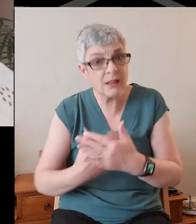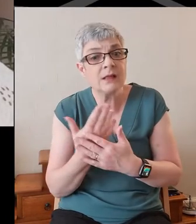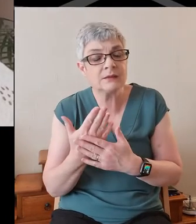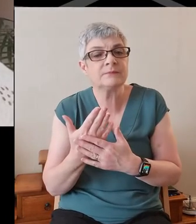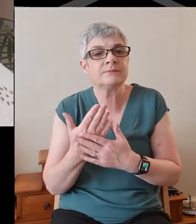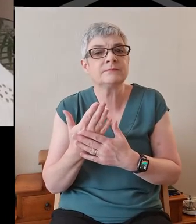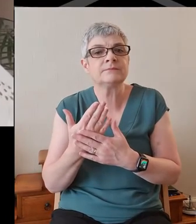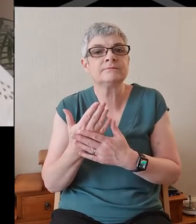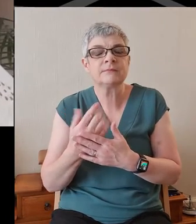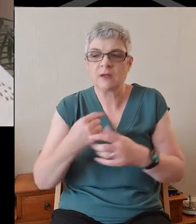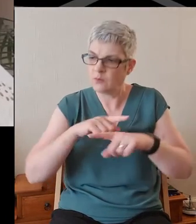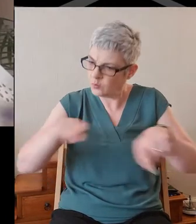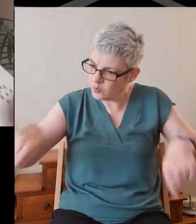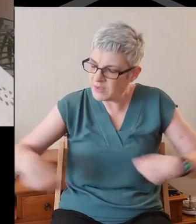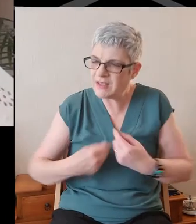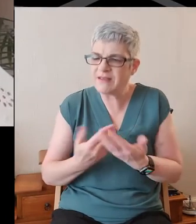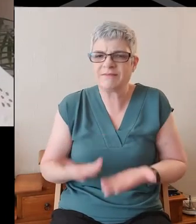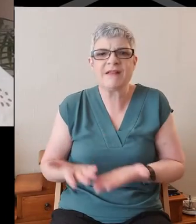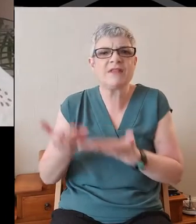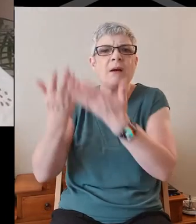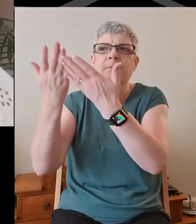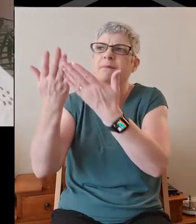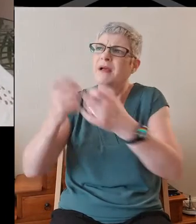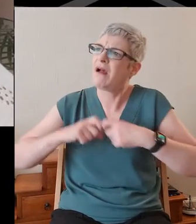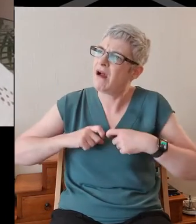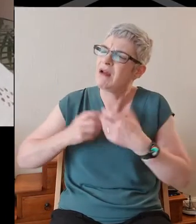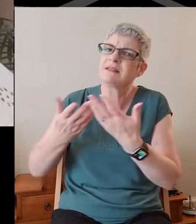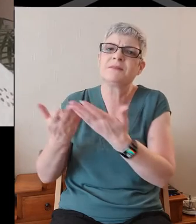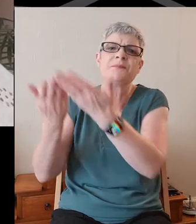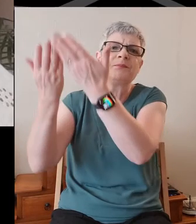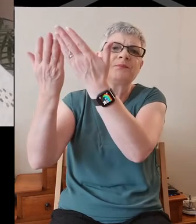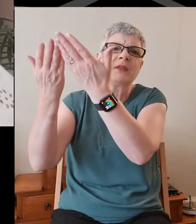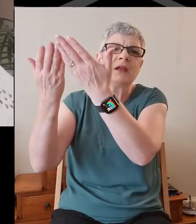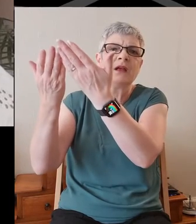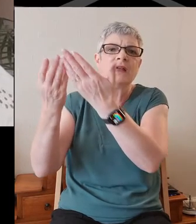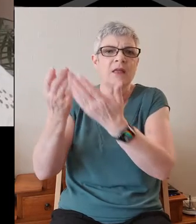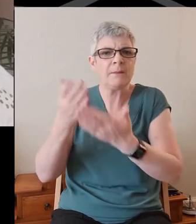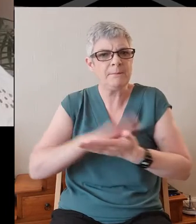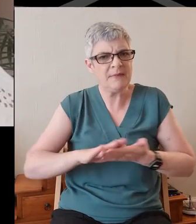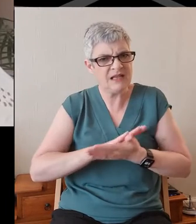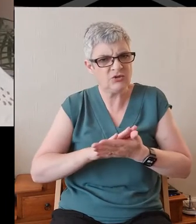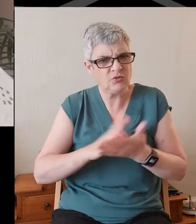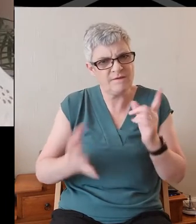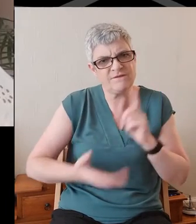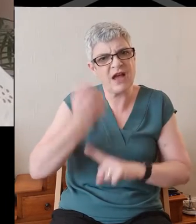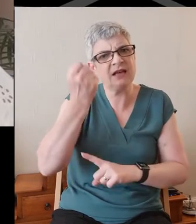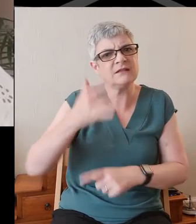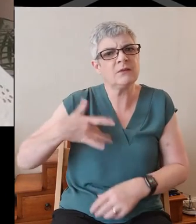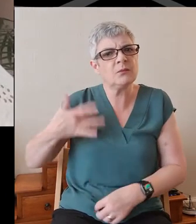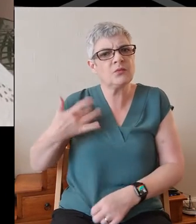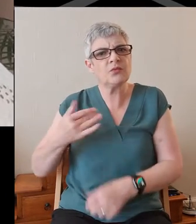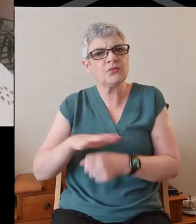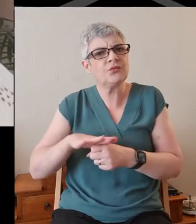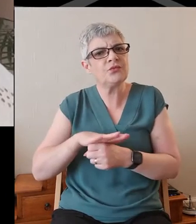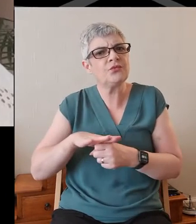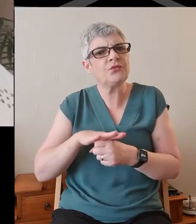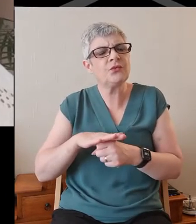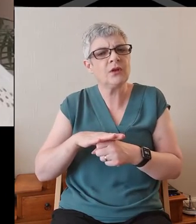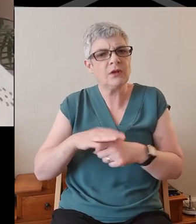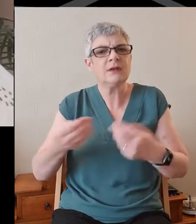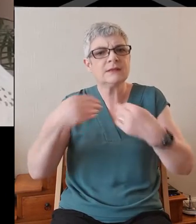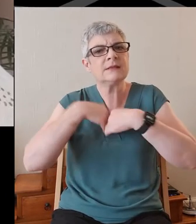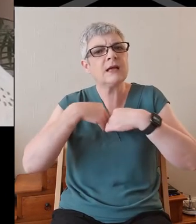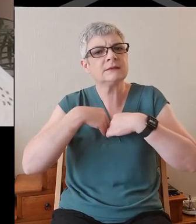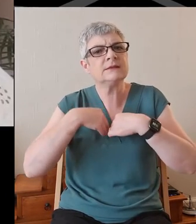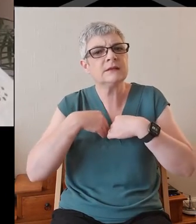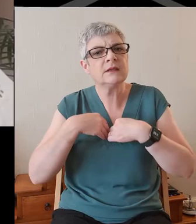We lift up our hands and our hearts to you, that you may find your dwelling place in us, Lord. We lift up our